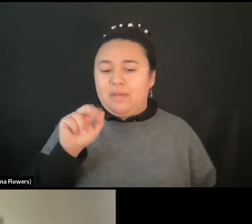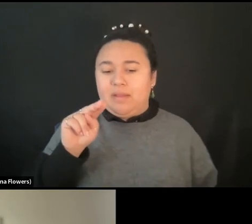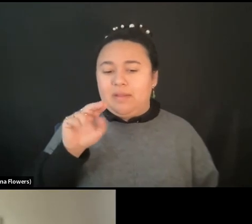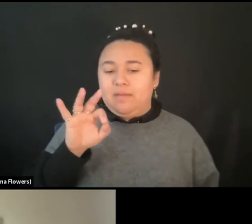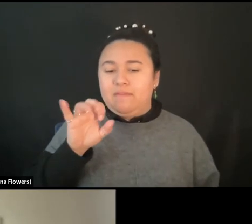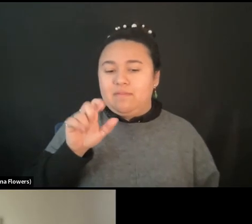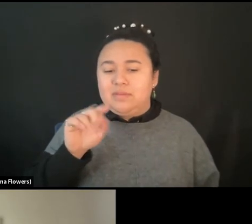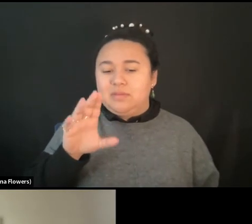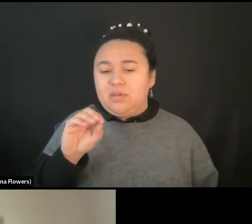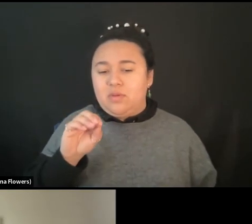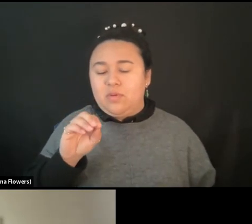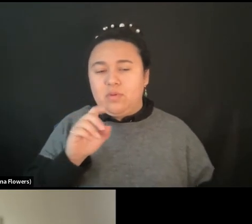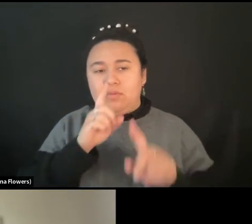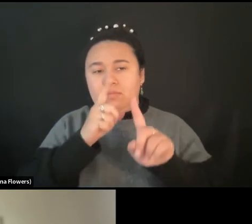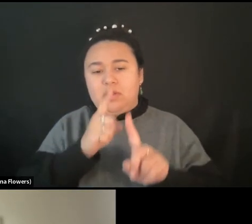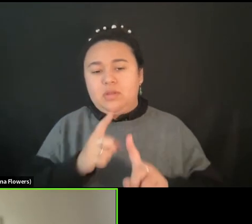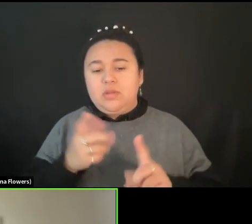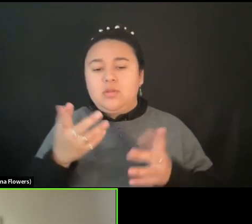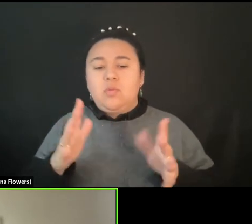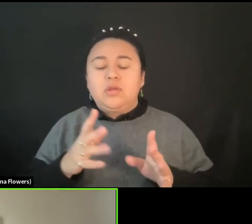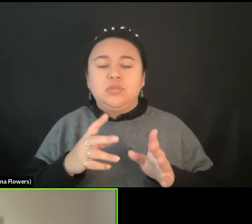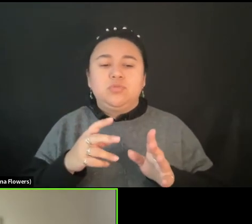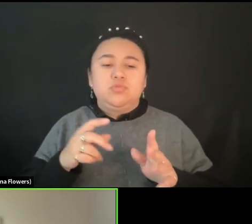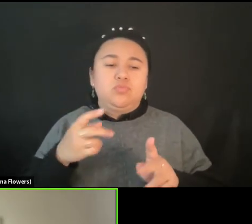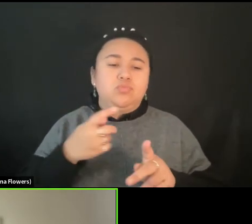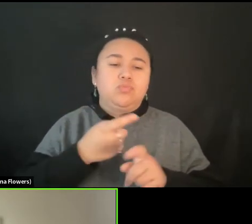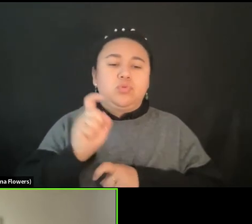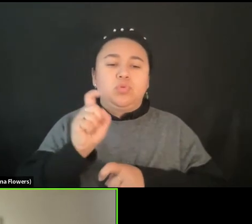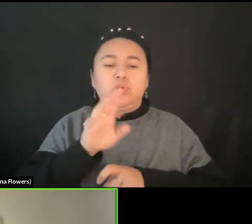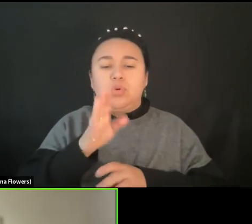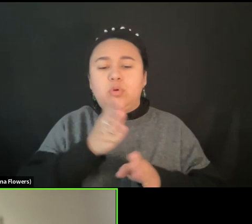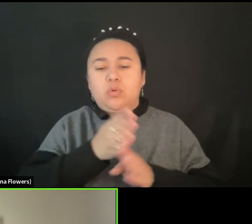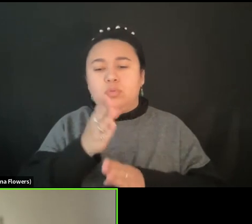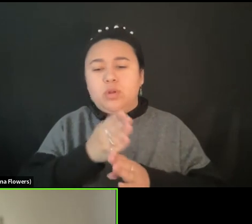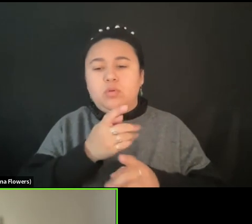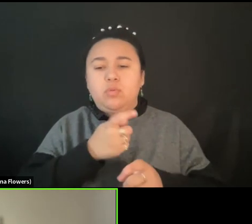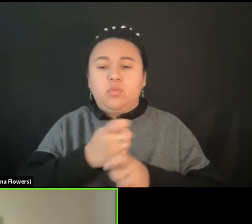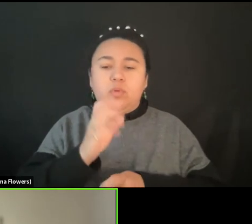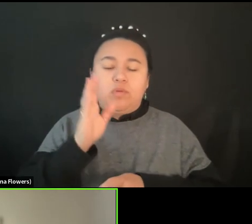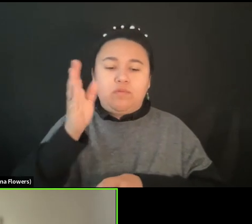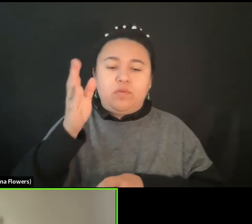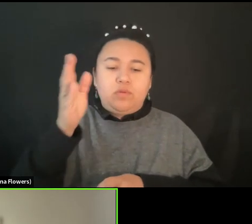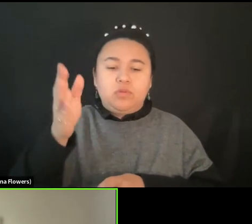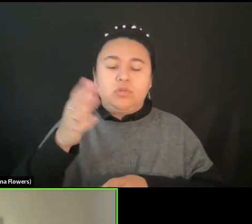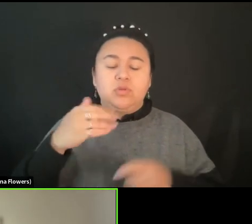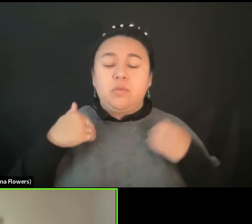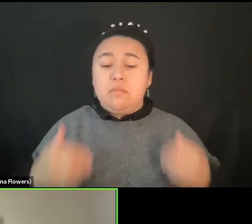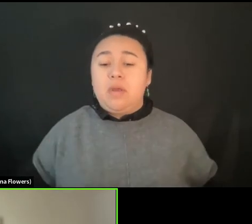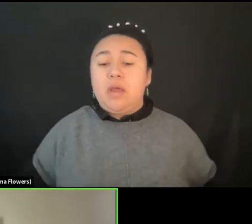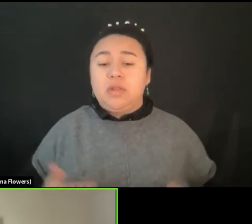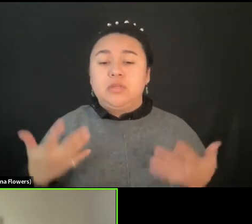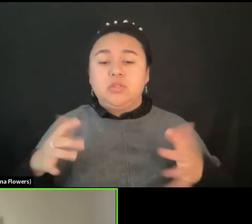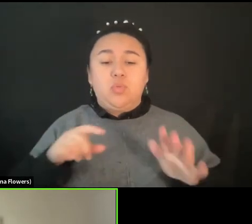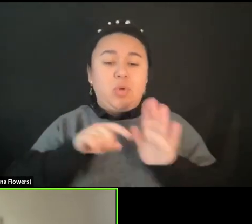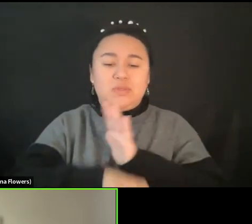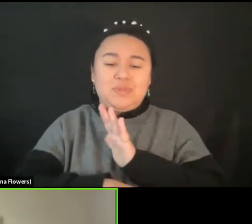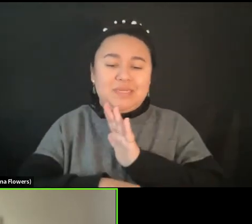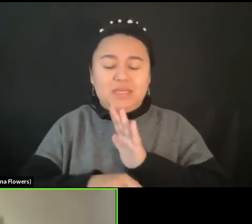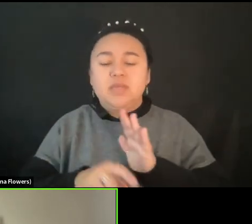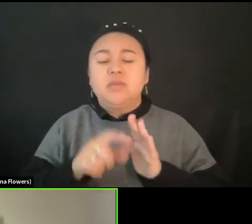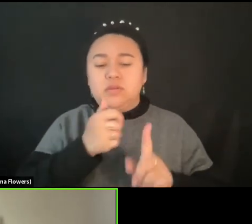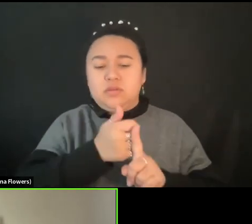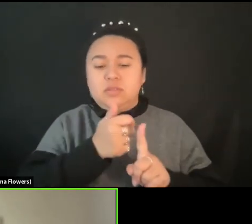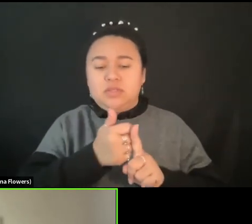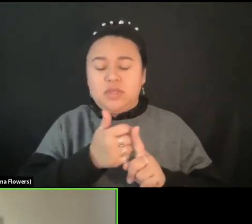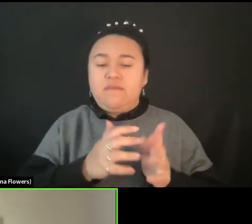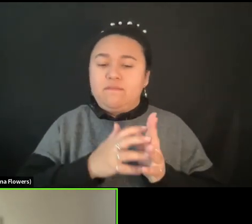don't want to kill your carrier. You don't want to kill your future. You don't want to kill your body. You are vulnerable. You show